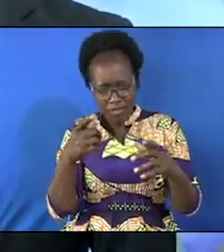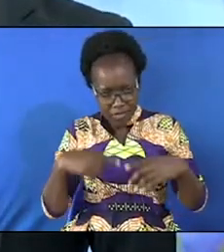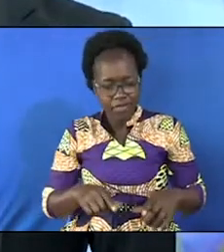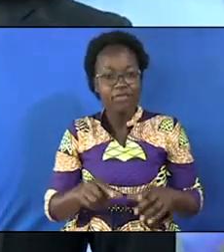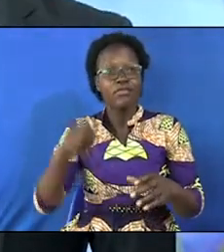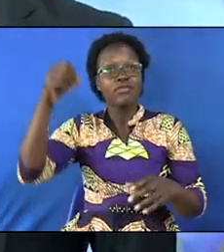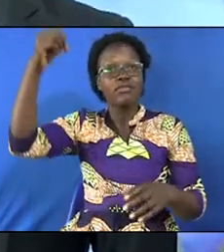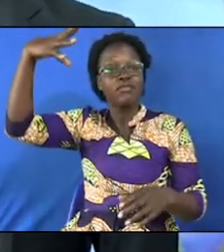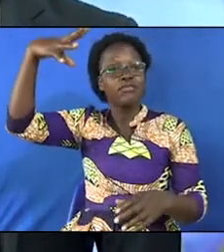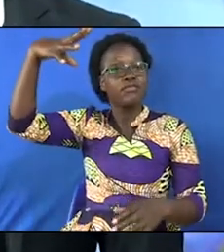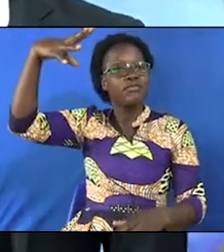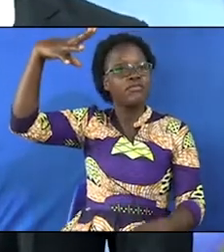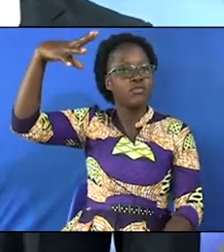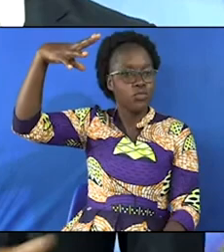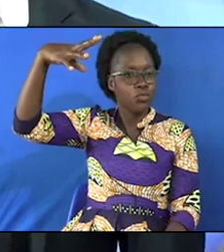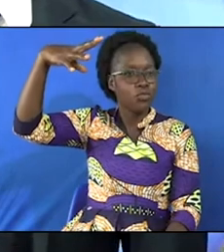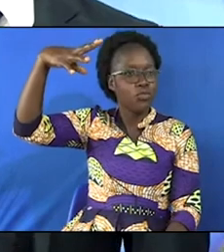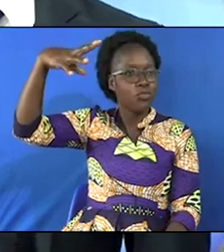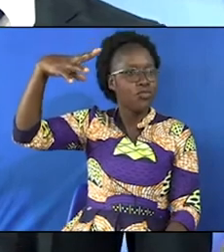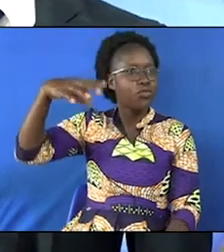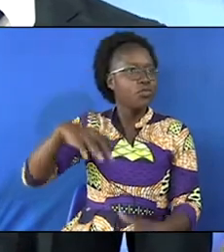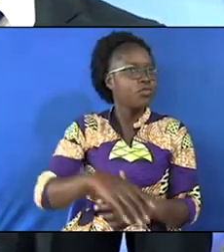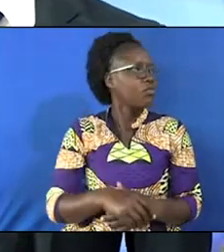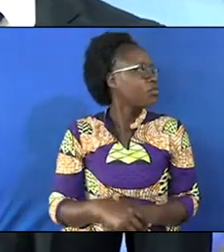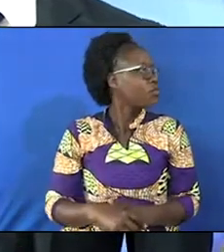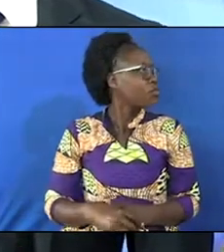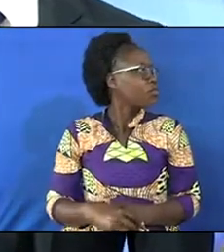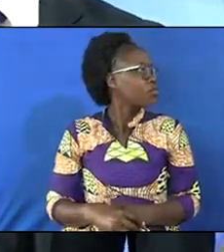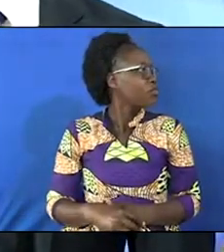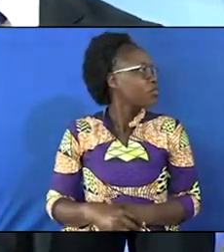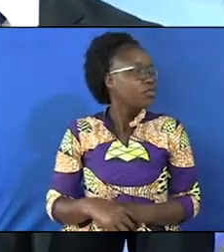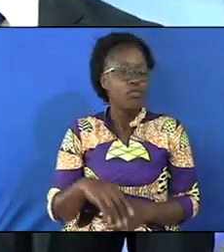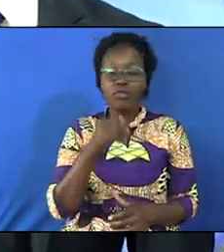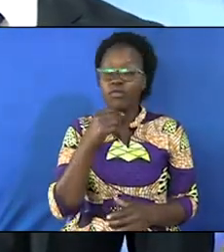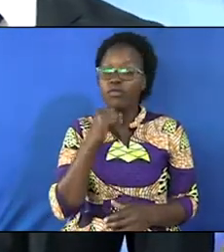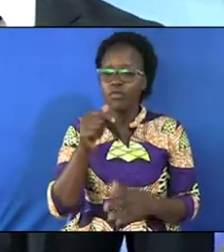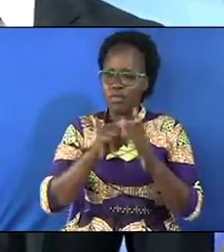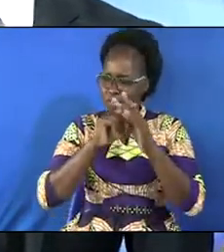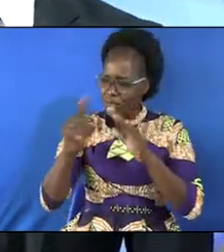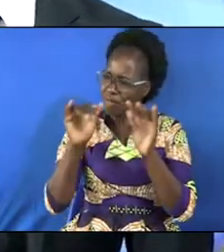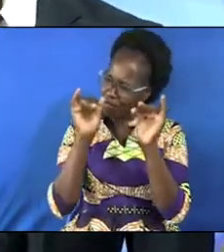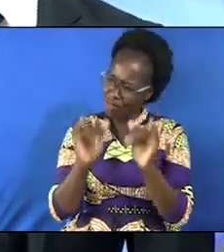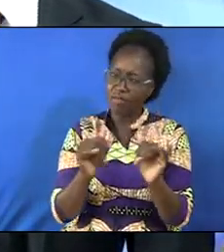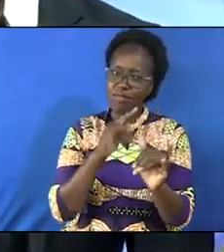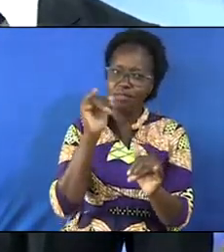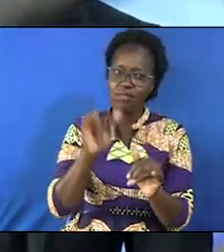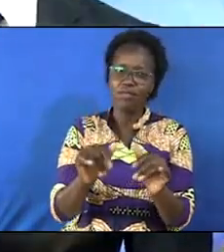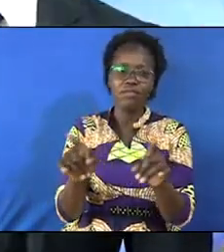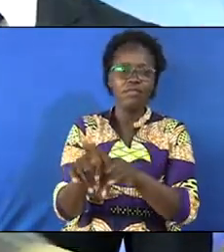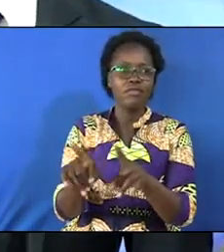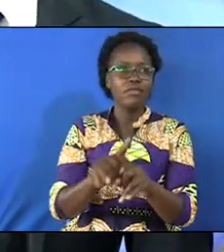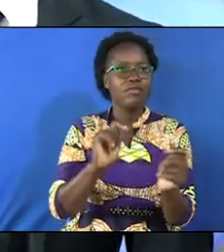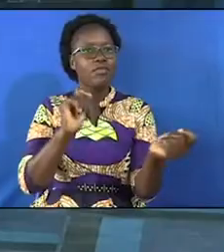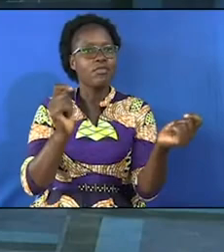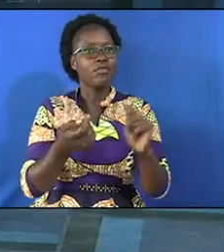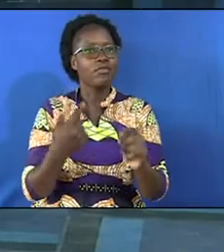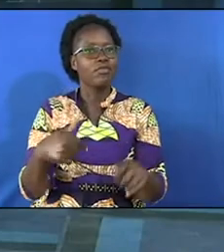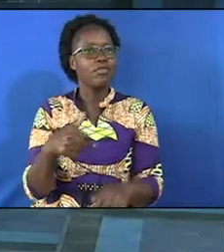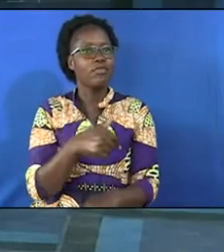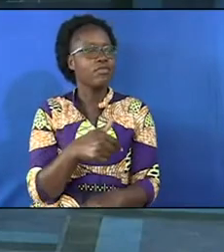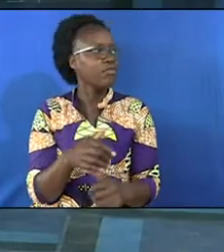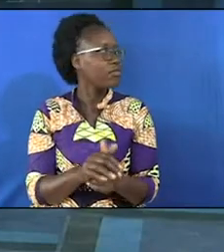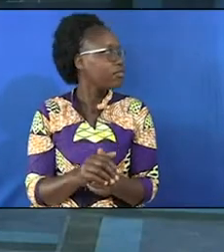light so yes that is it so don't run away stay so that you can also transform us